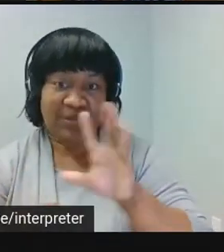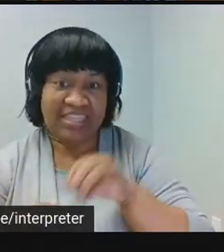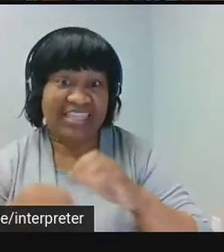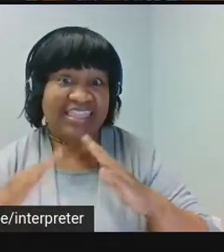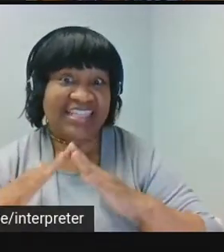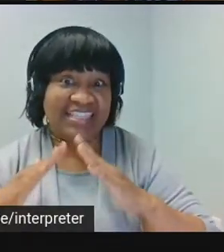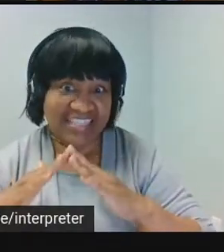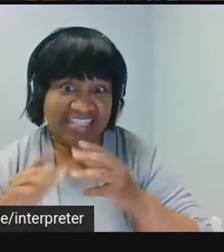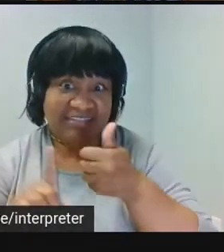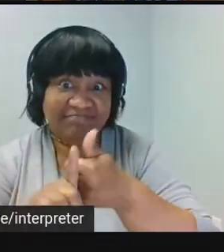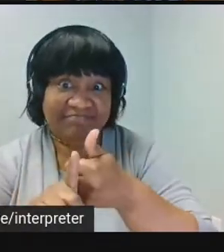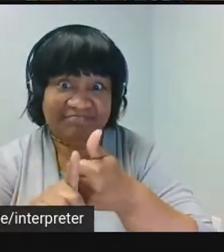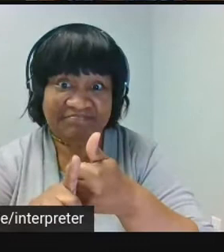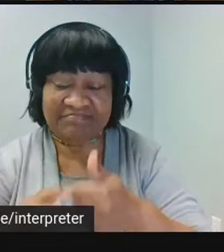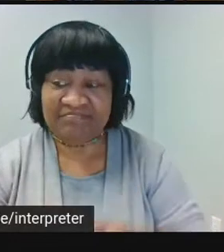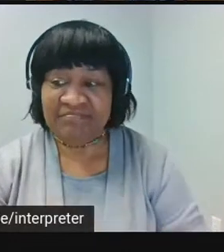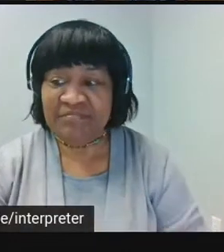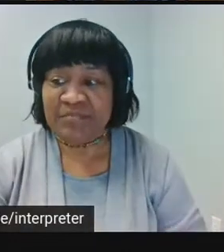infrastructure.